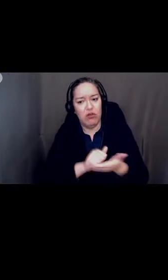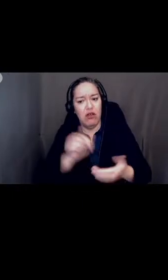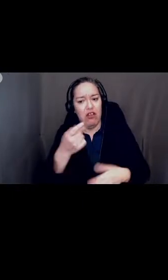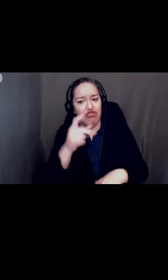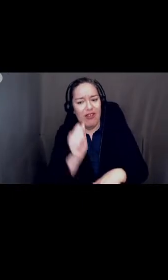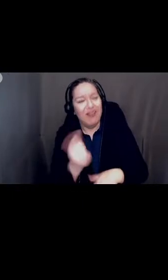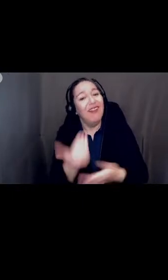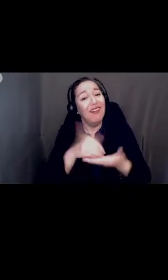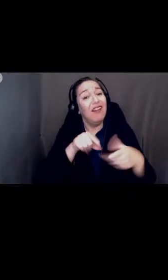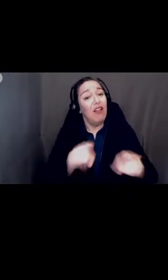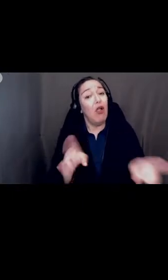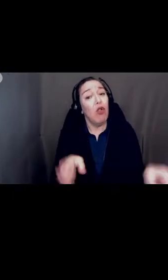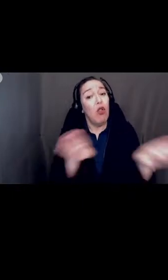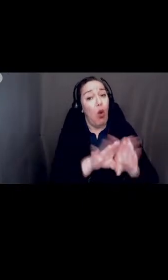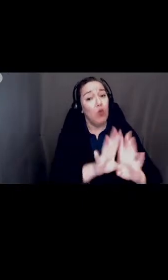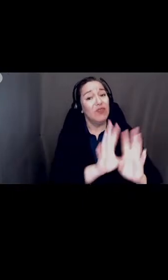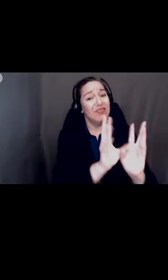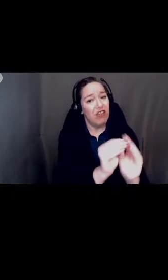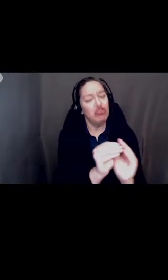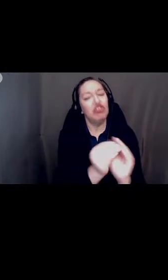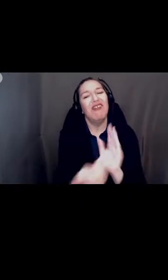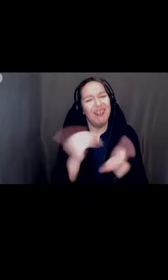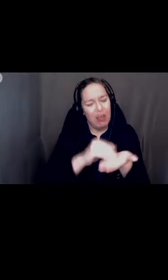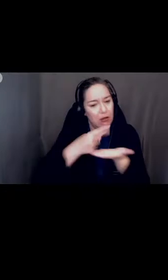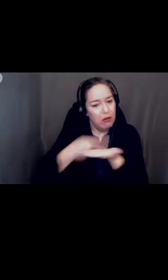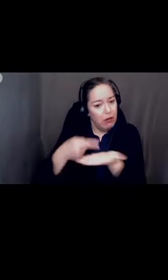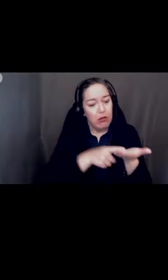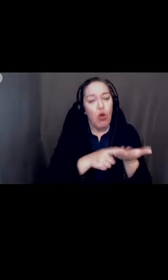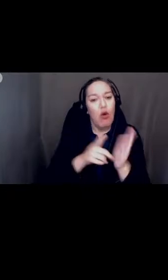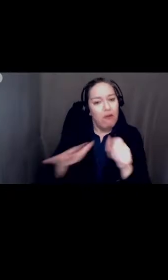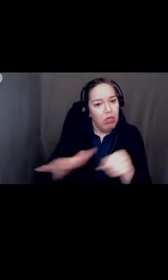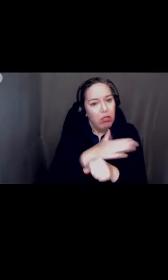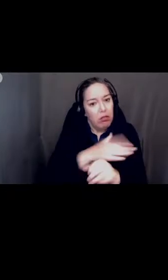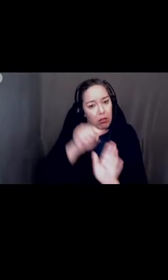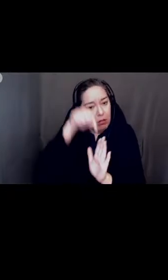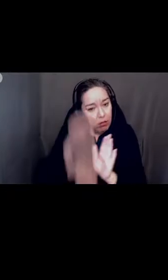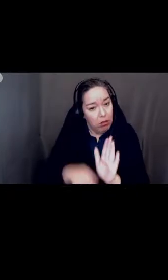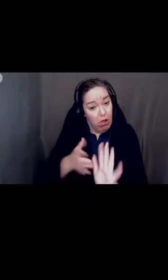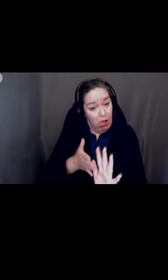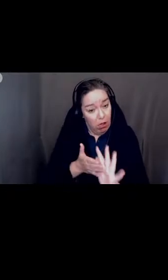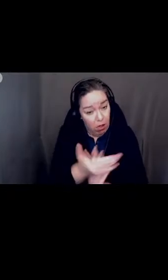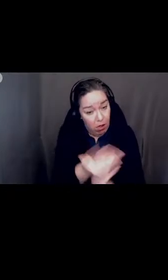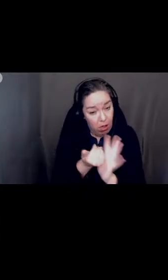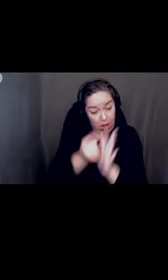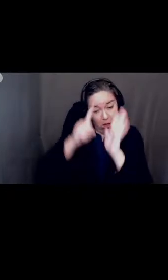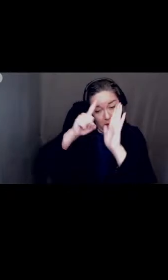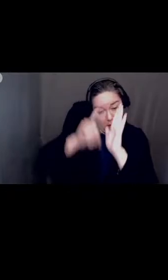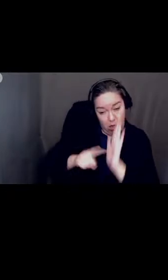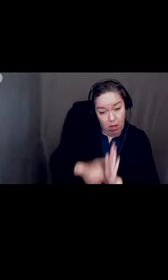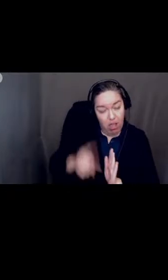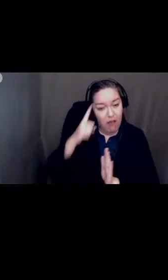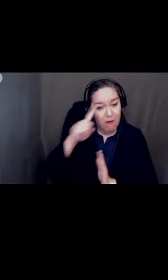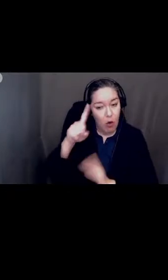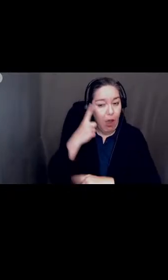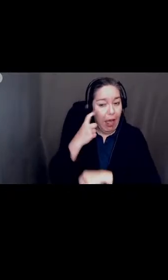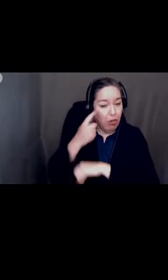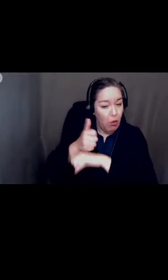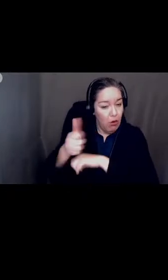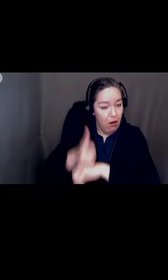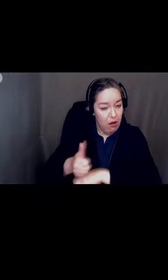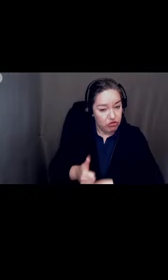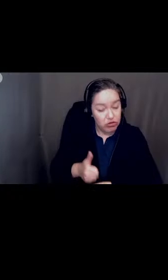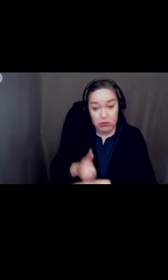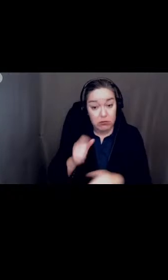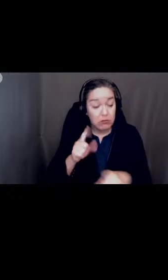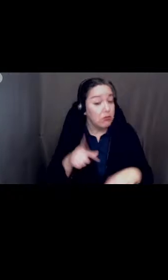session once again so that a thorough investigation of allegations which has led us to this point take place since no one has responded to the